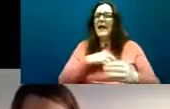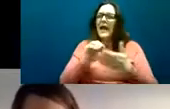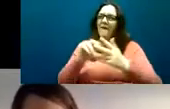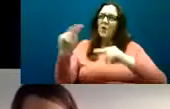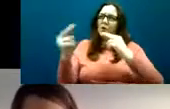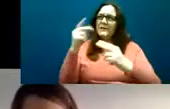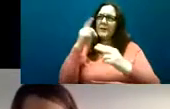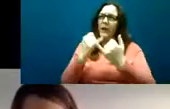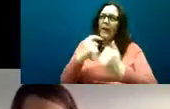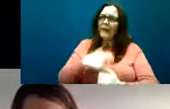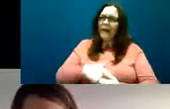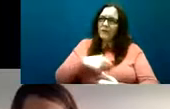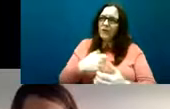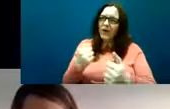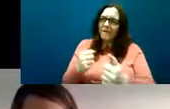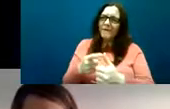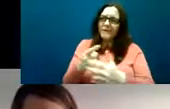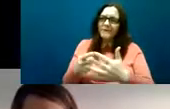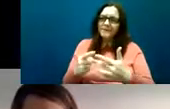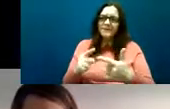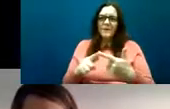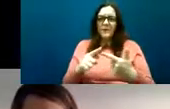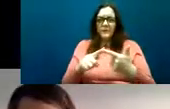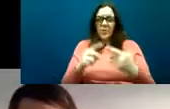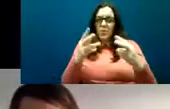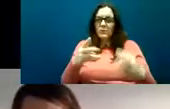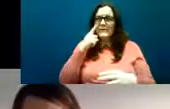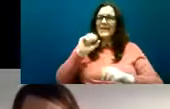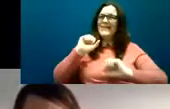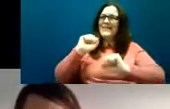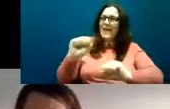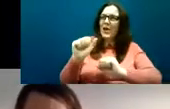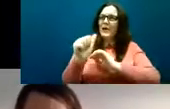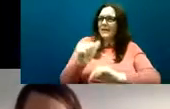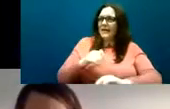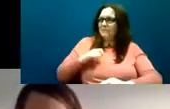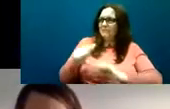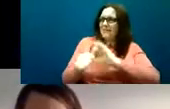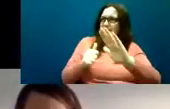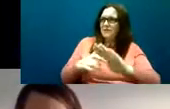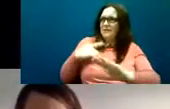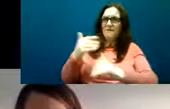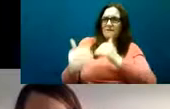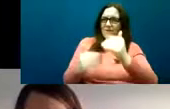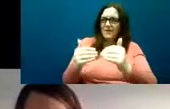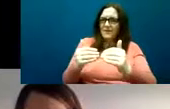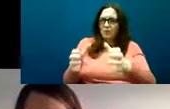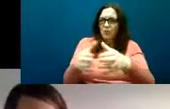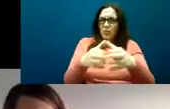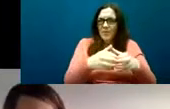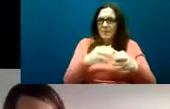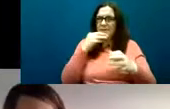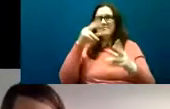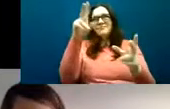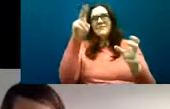of homeless service provision in a small group of adults with autism who have or are experiencing homelessness and we